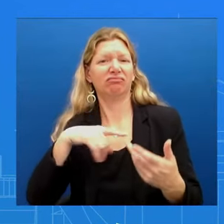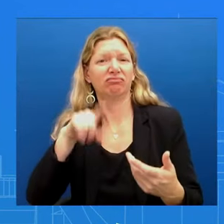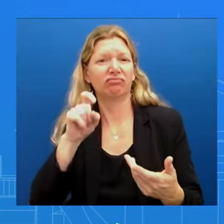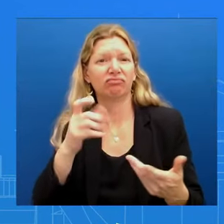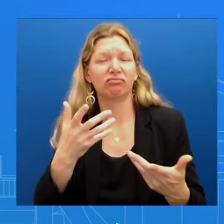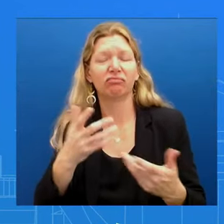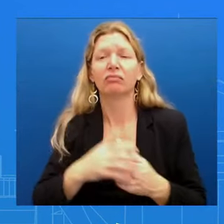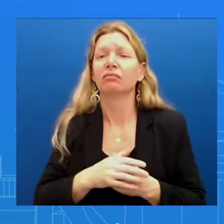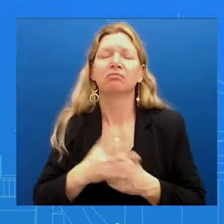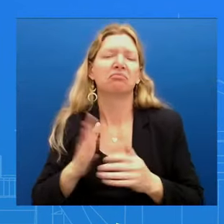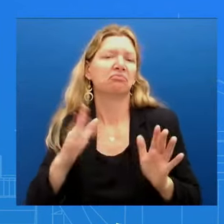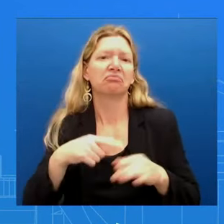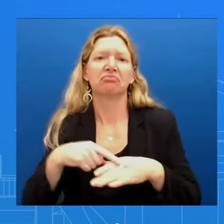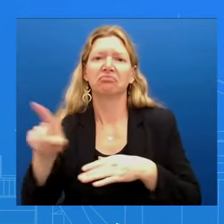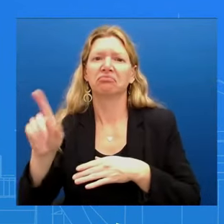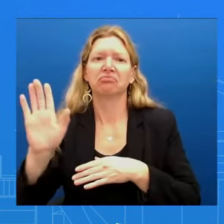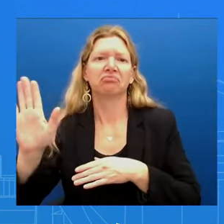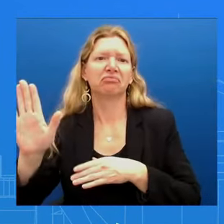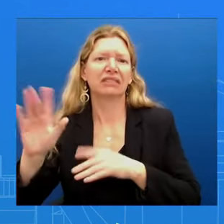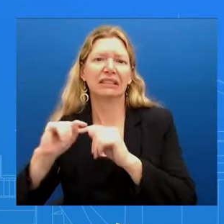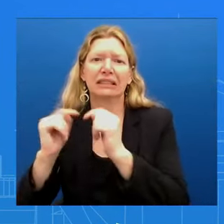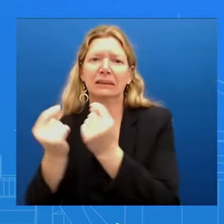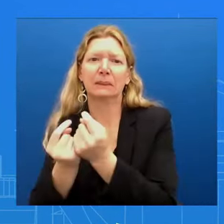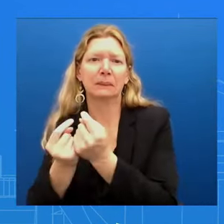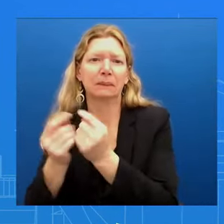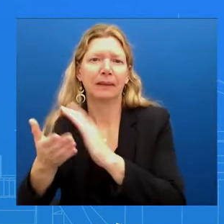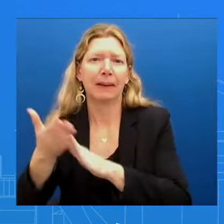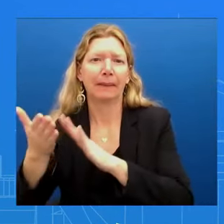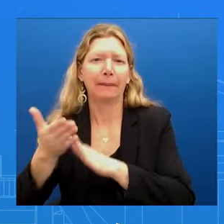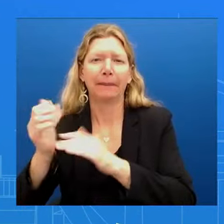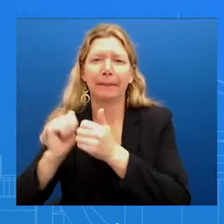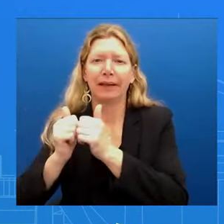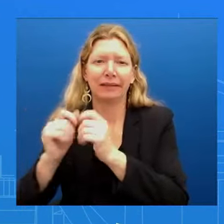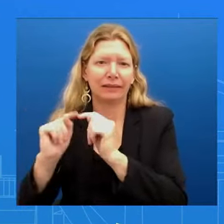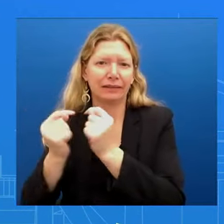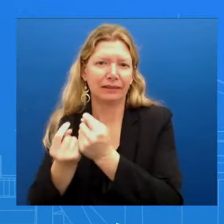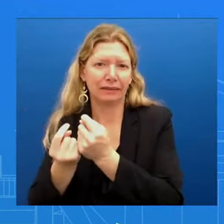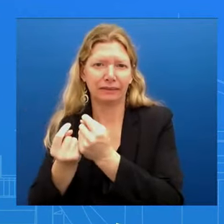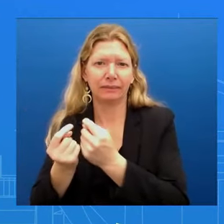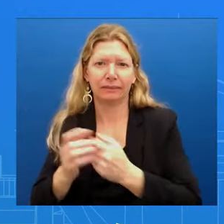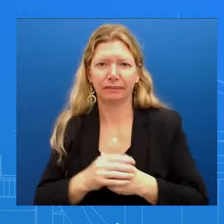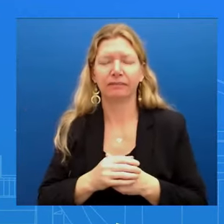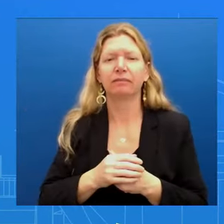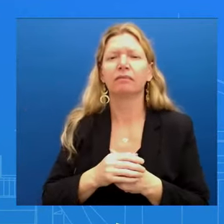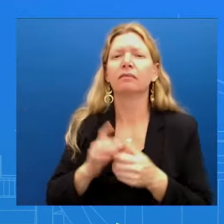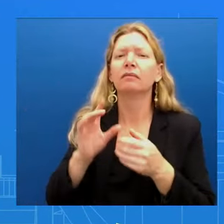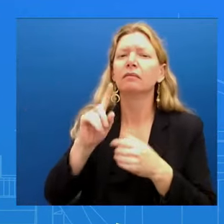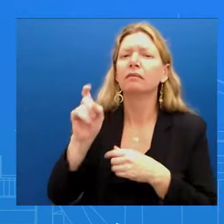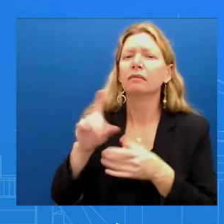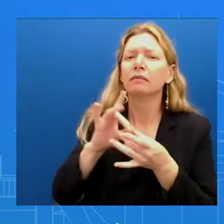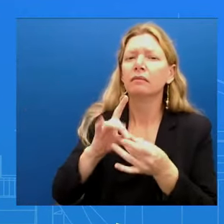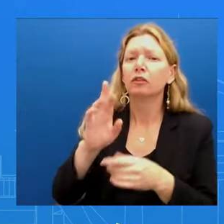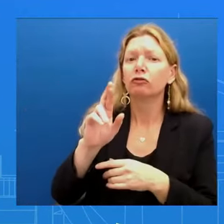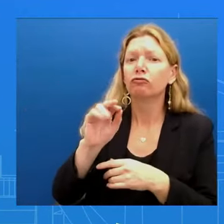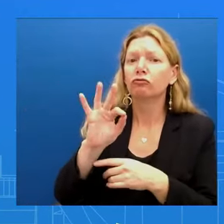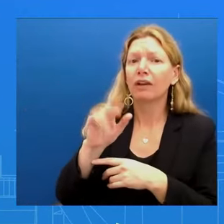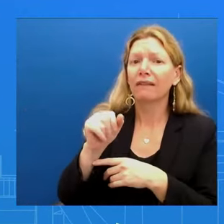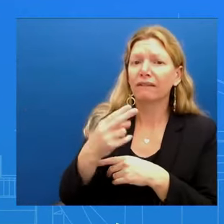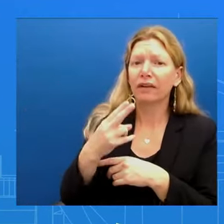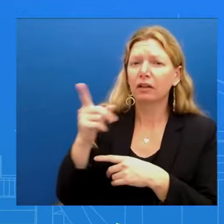of Rafa But I mean, and you say there's, you know, we're not going to talk about Possible halting military aid You're not going to talk about consequences